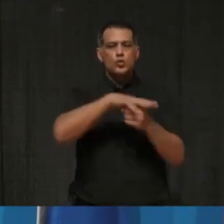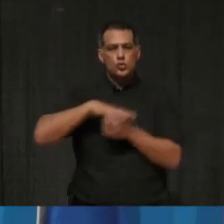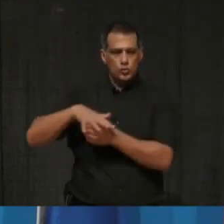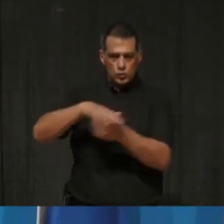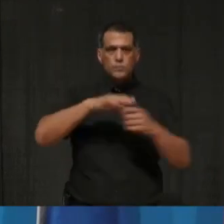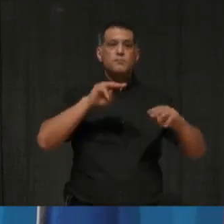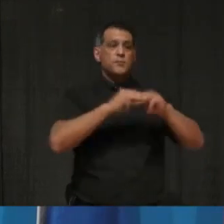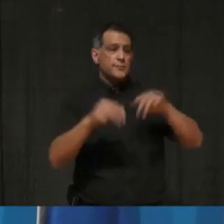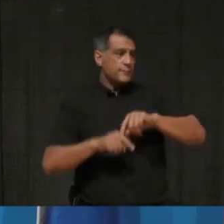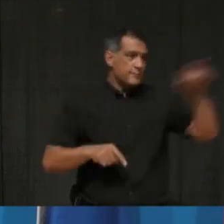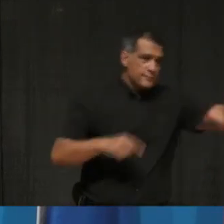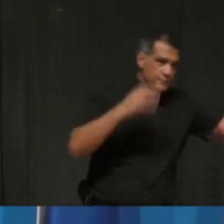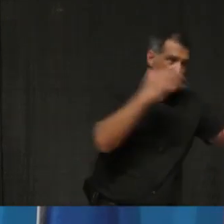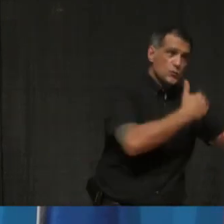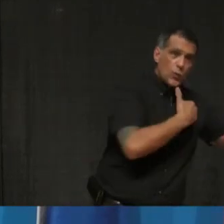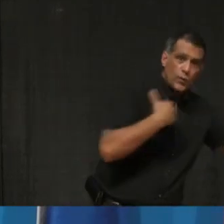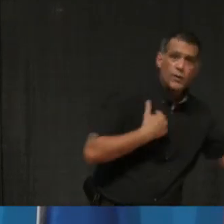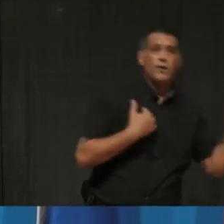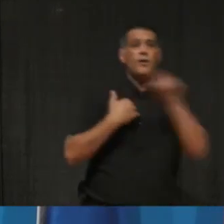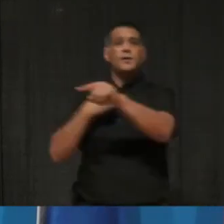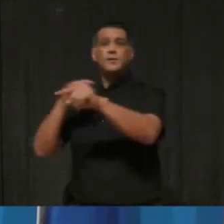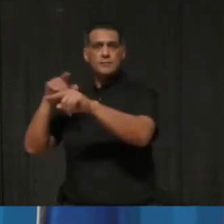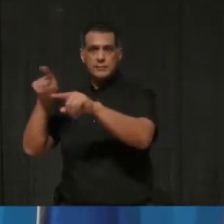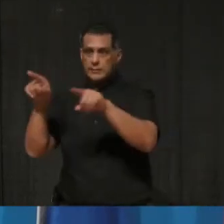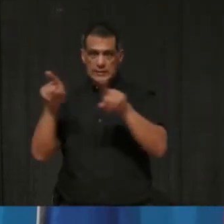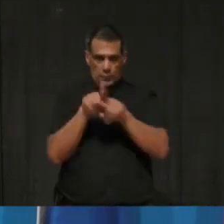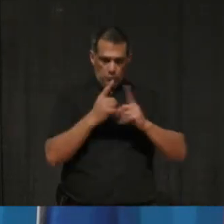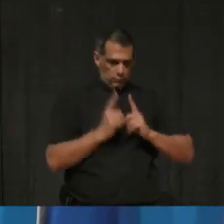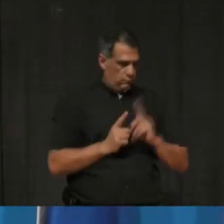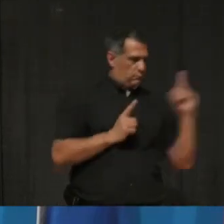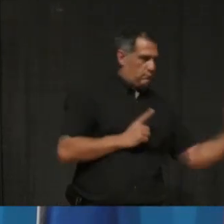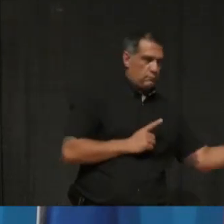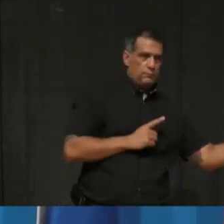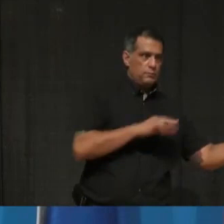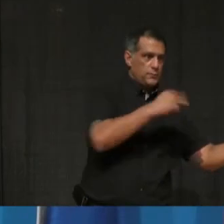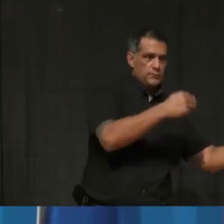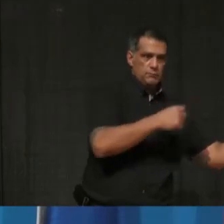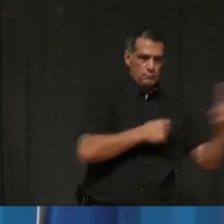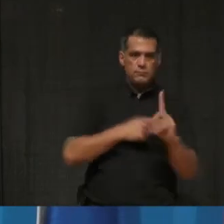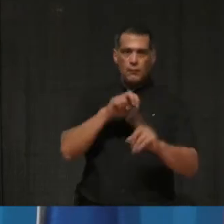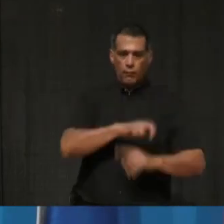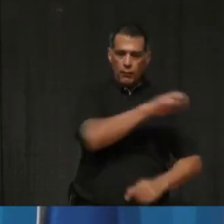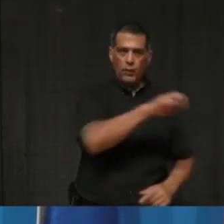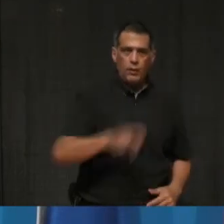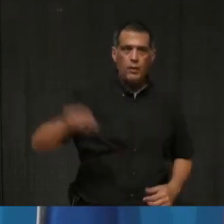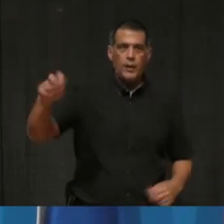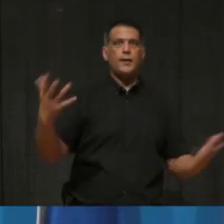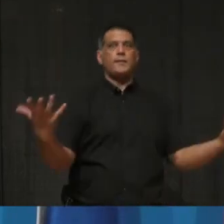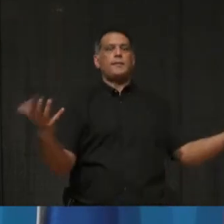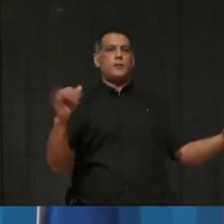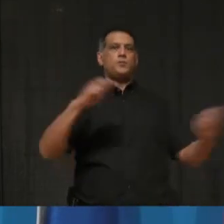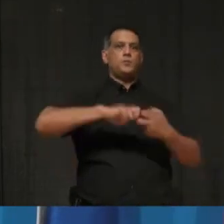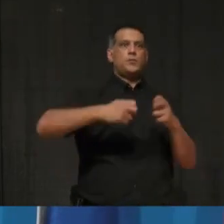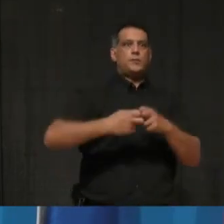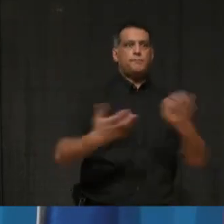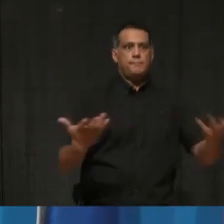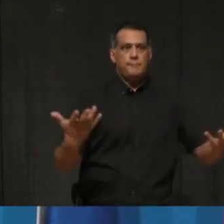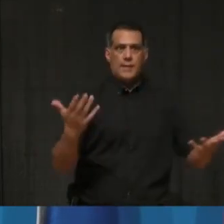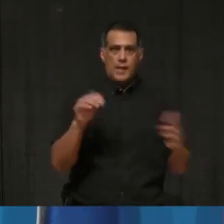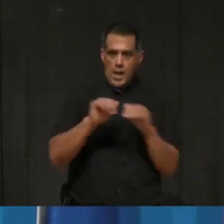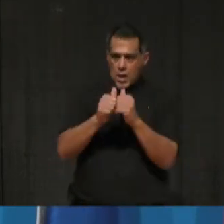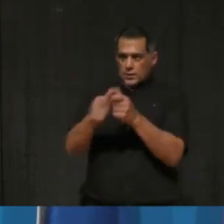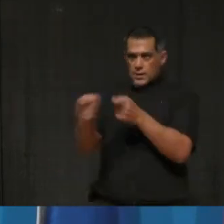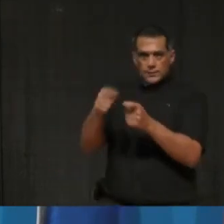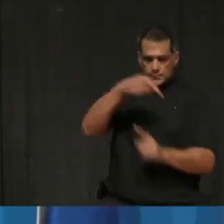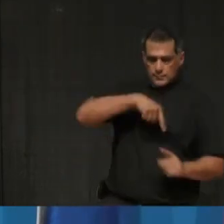mechanisms or reservation pieces. So I, I can't necessarily speak to that specifically. Um, but certainly the science and suggestion is, is, for a layer of